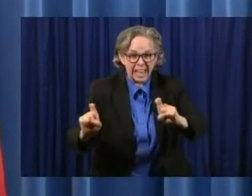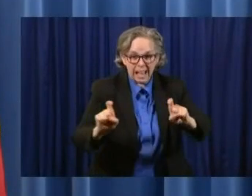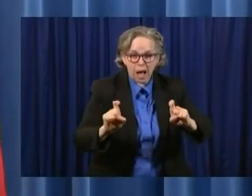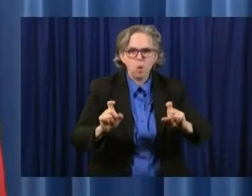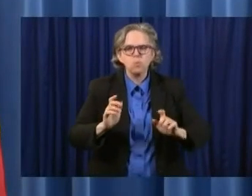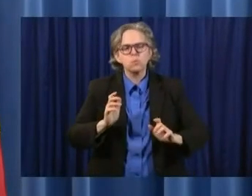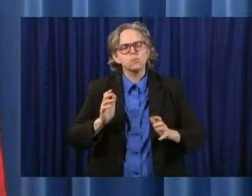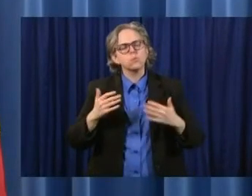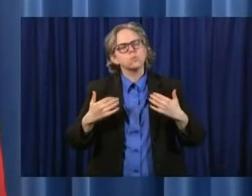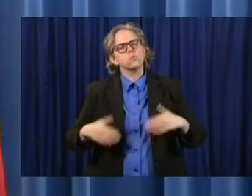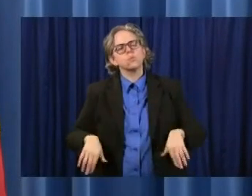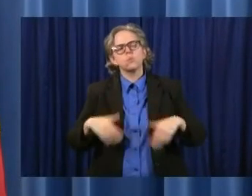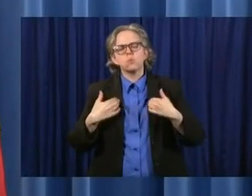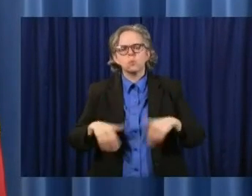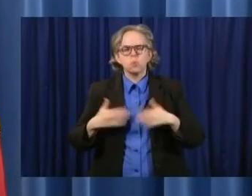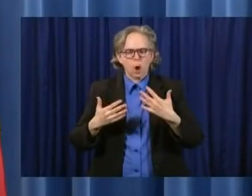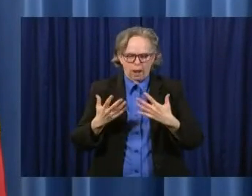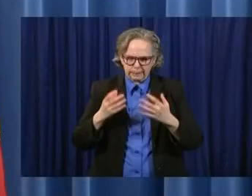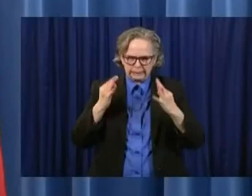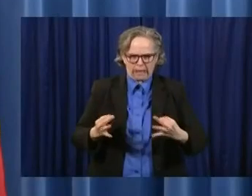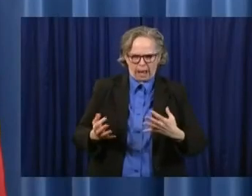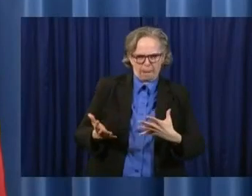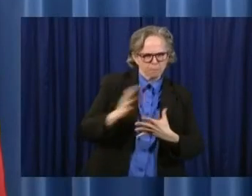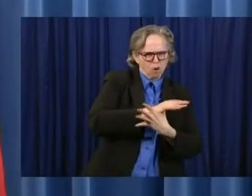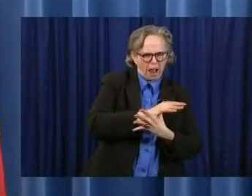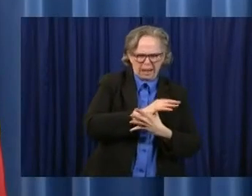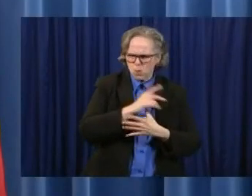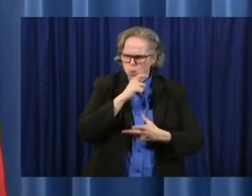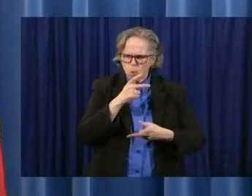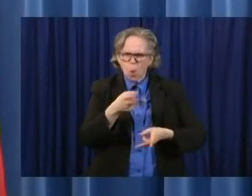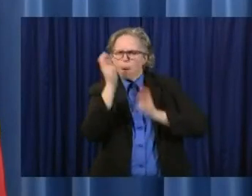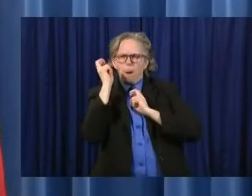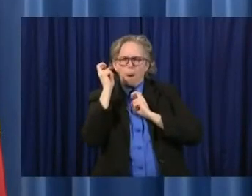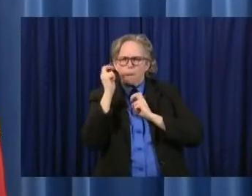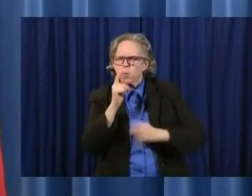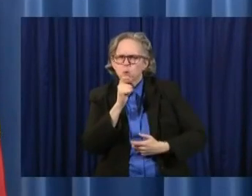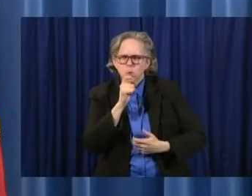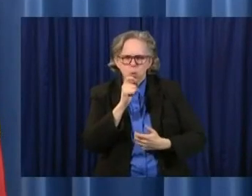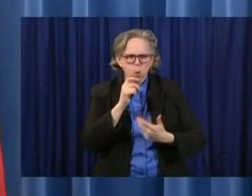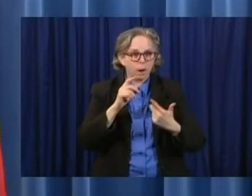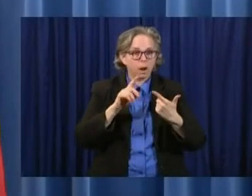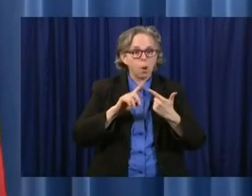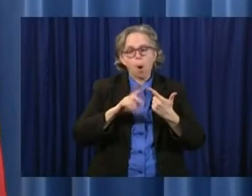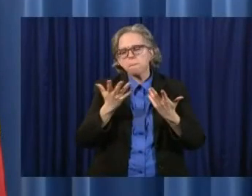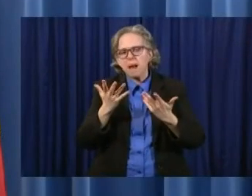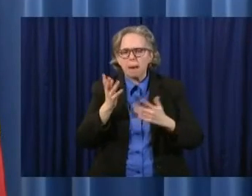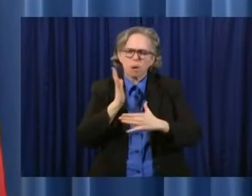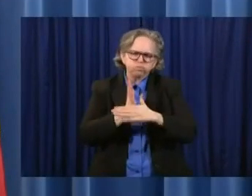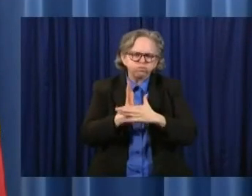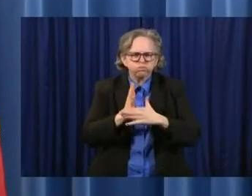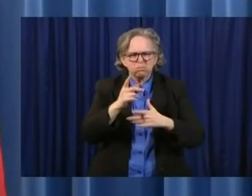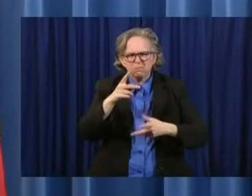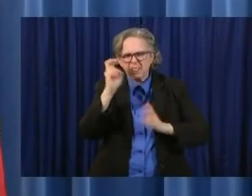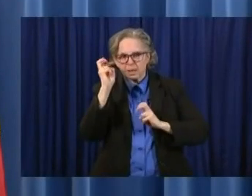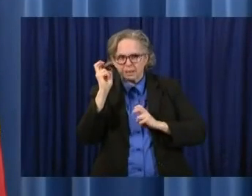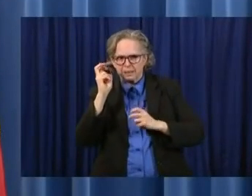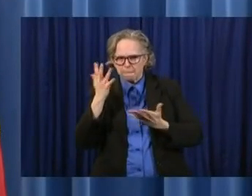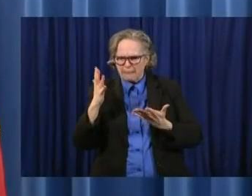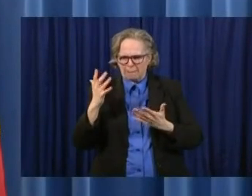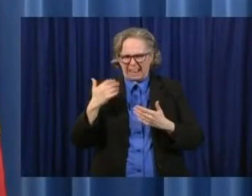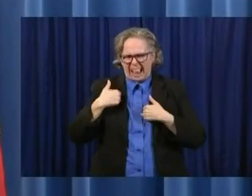severely ill, patients who are moderately ill with underlying medical conditions, and individuals,